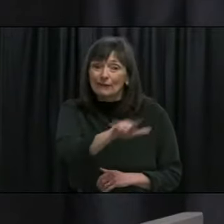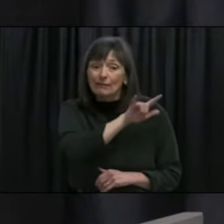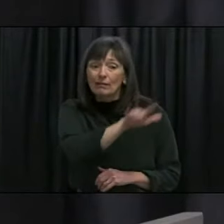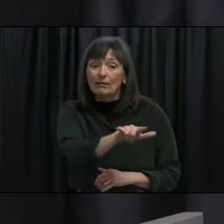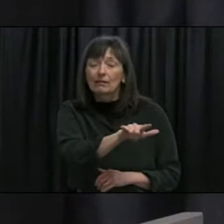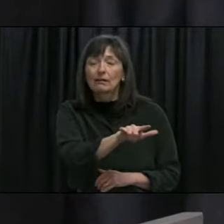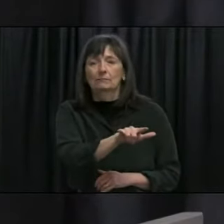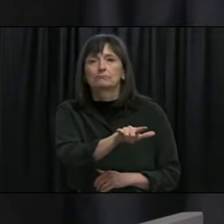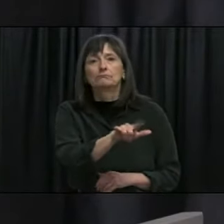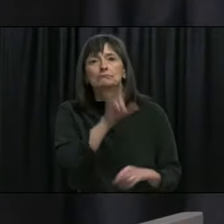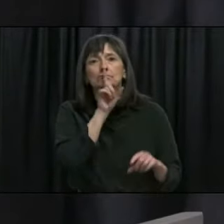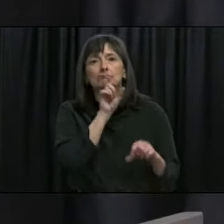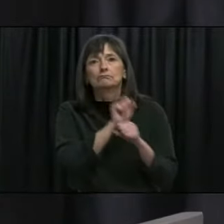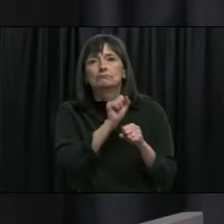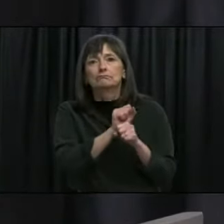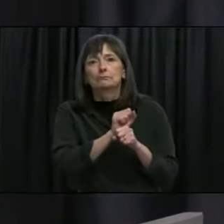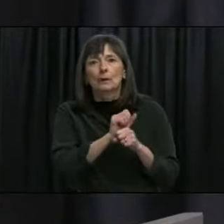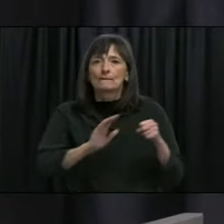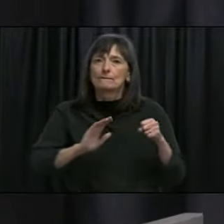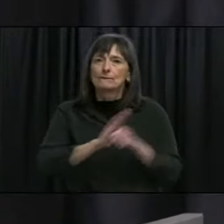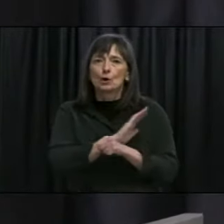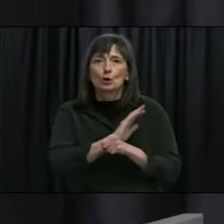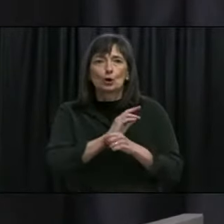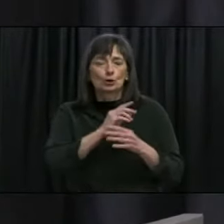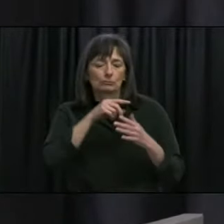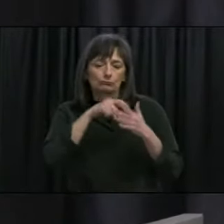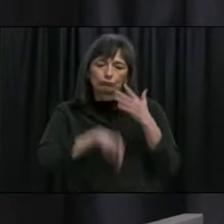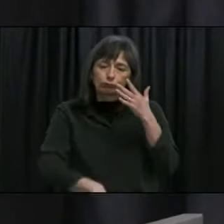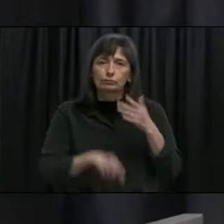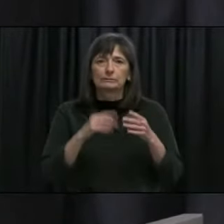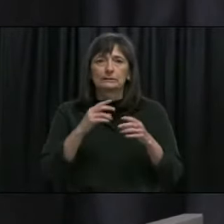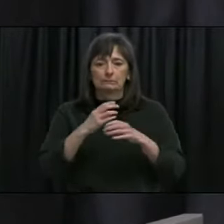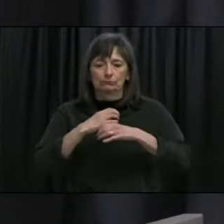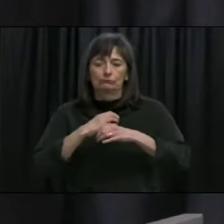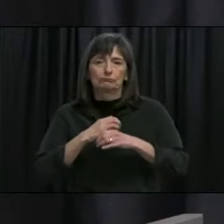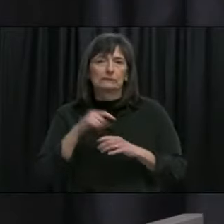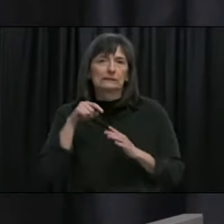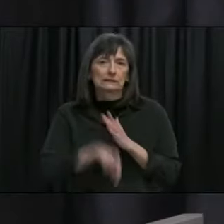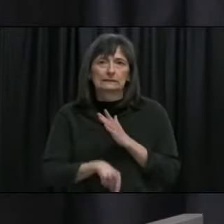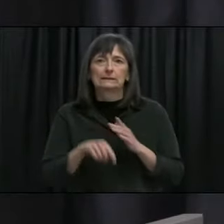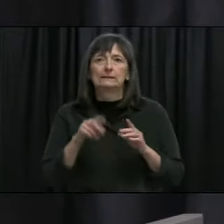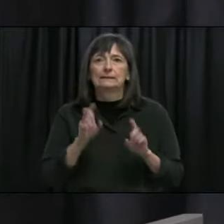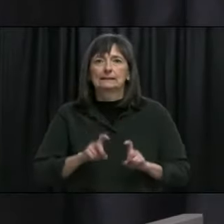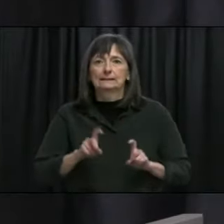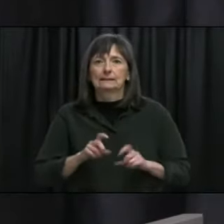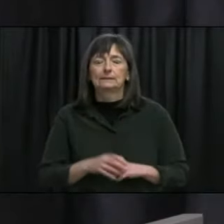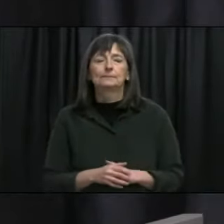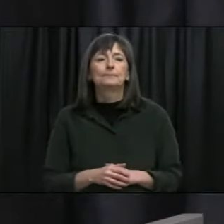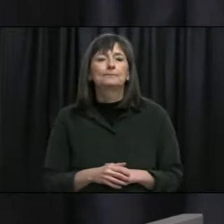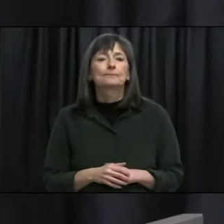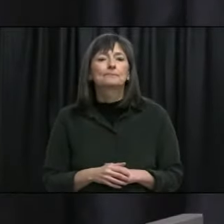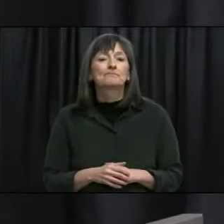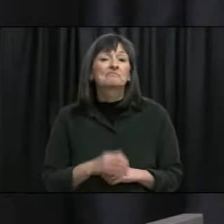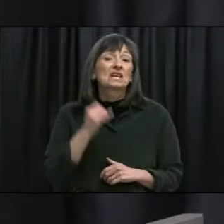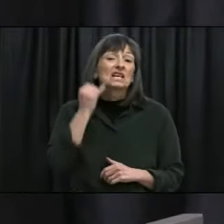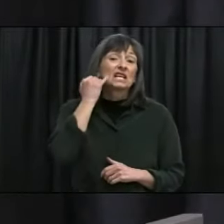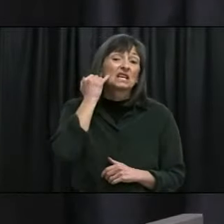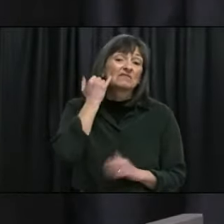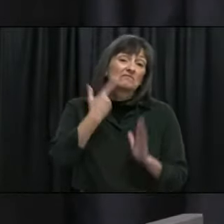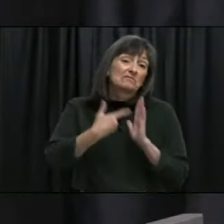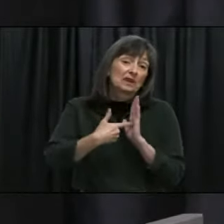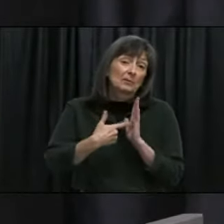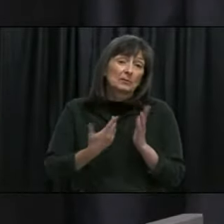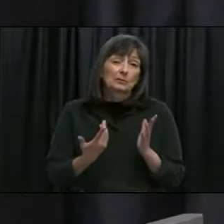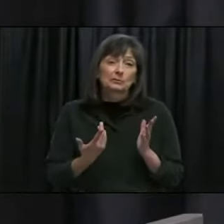going to have whole genome sequencing there may be some situations where we wouldn't do like if we knew that there was